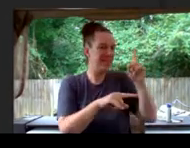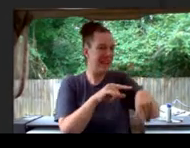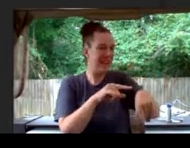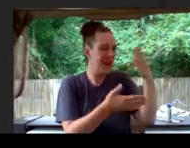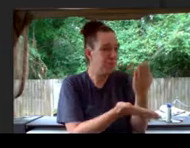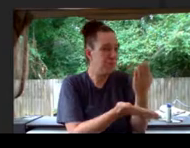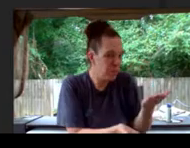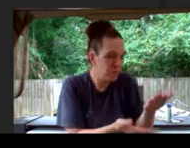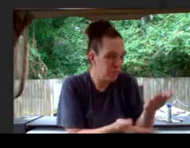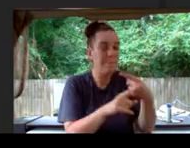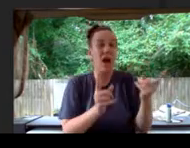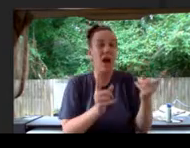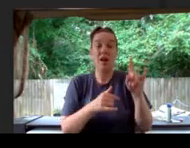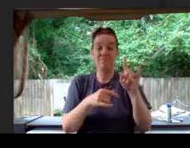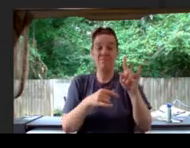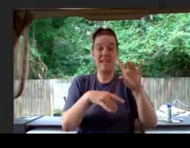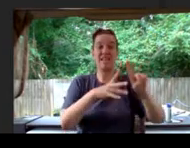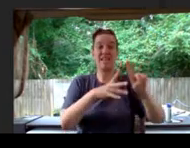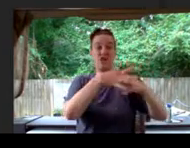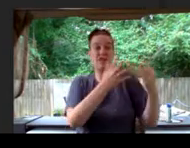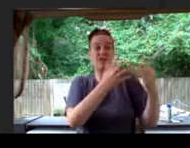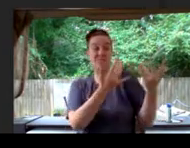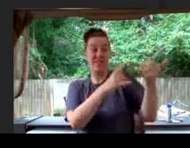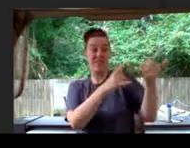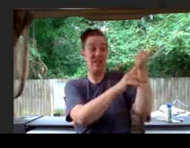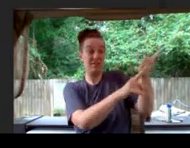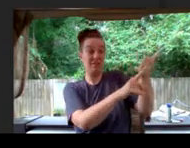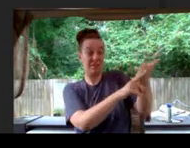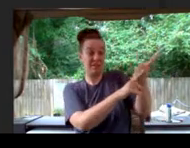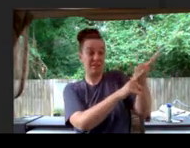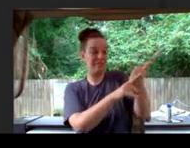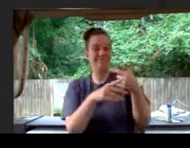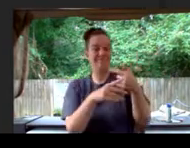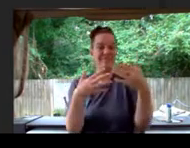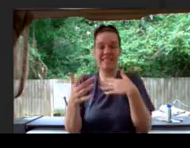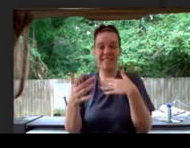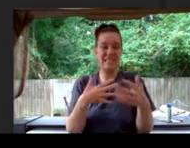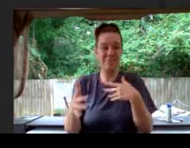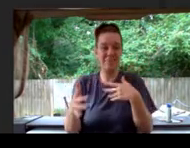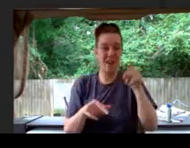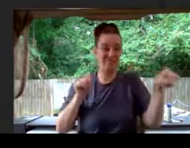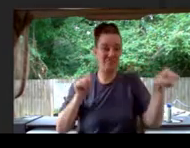himself. It didn't matter what side you were on.